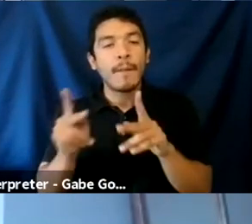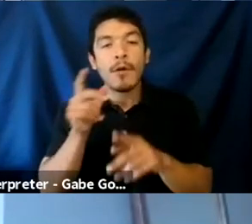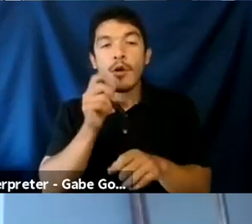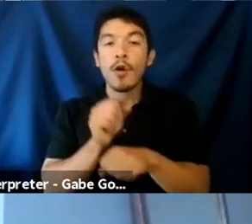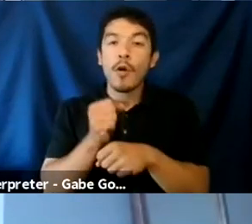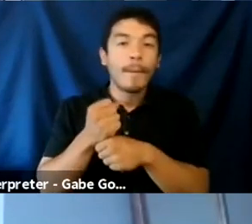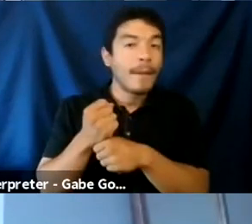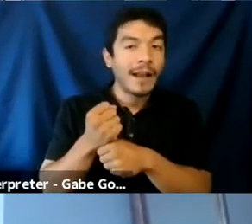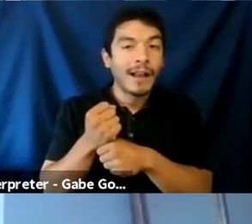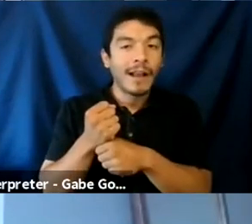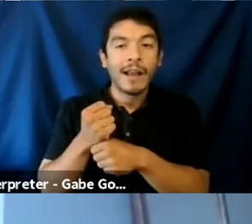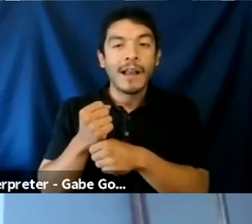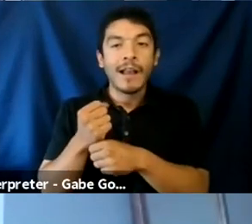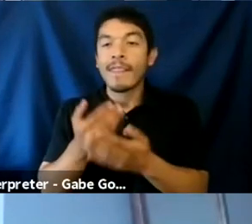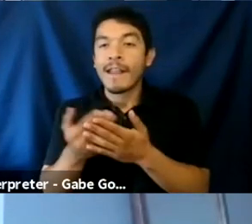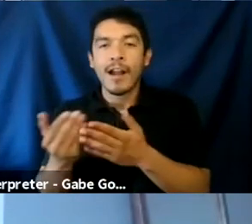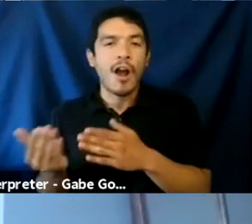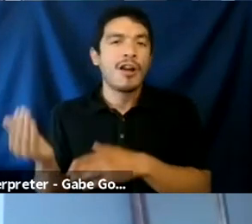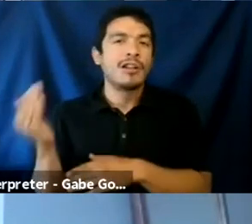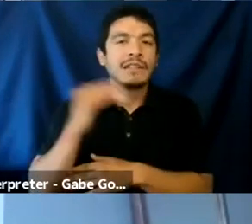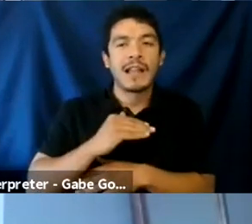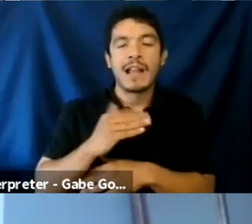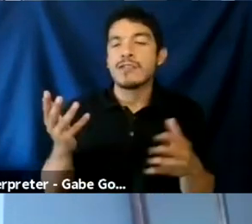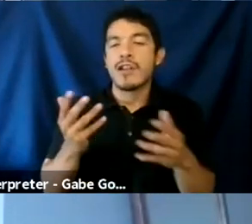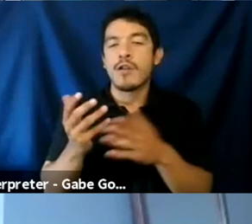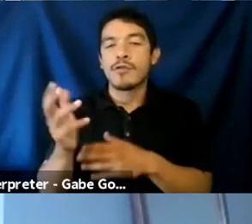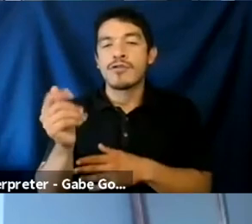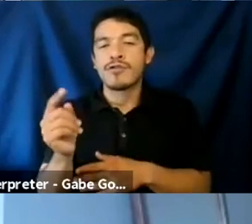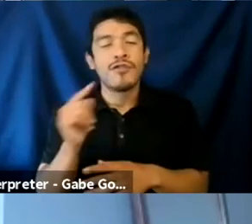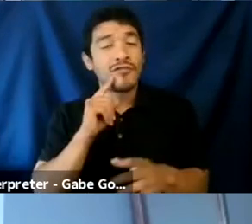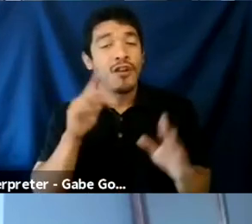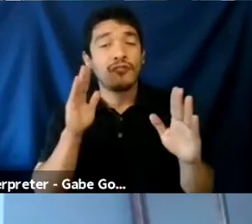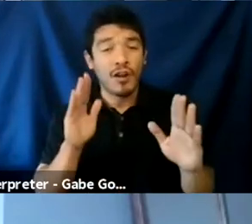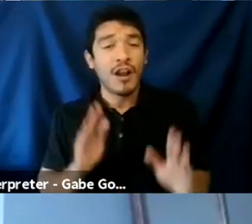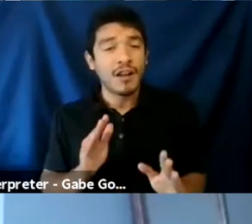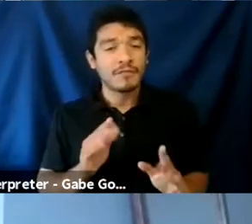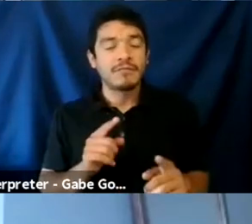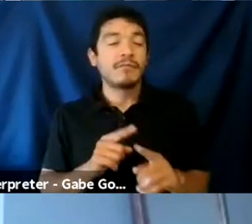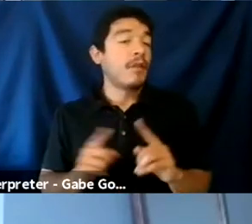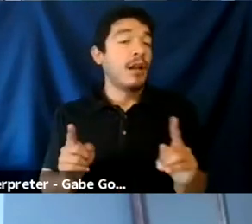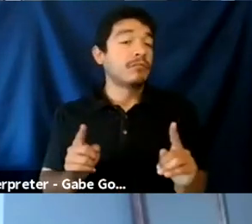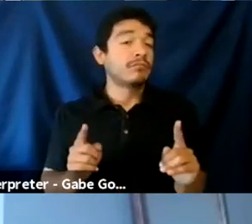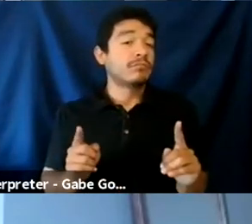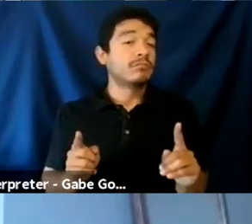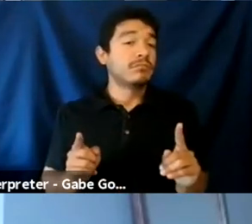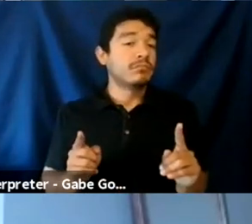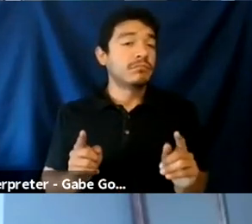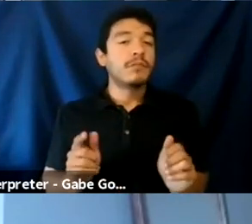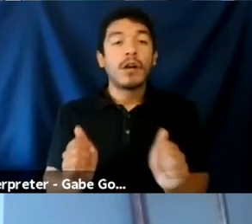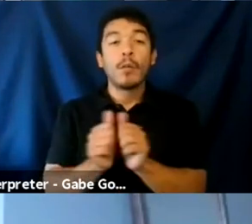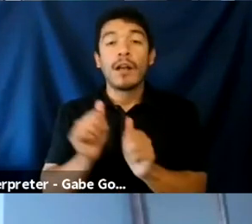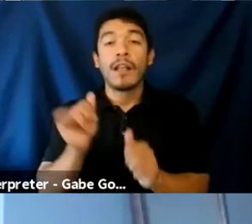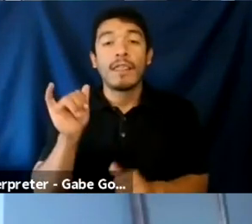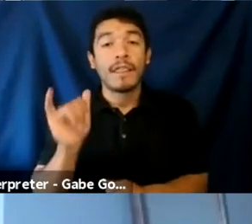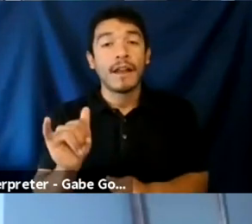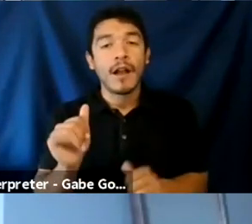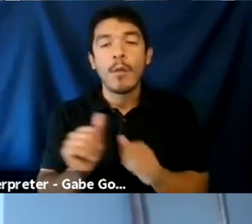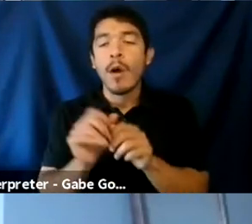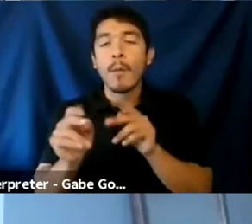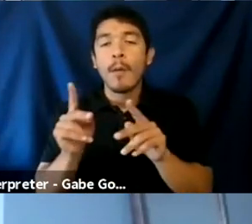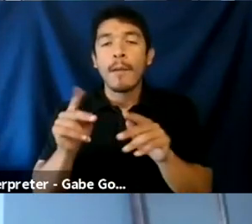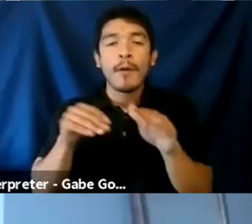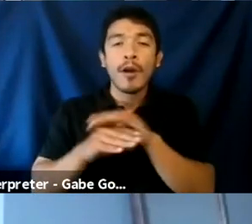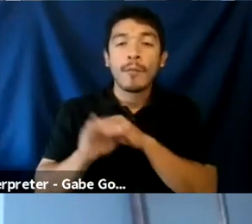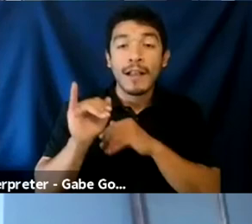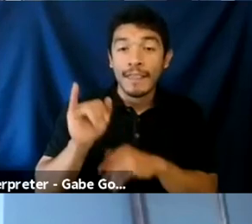leather goods all day and chatting with their chat. It was great. Um, but, uh, with that, like with more people coming to the